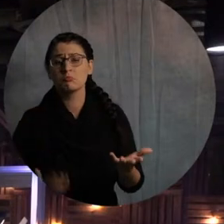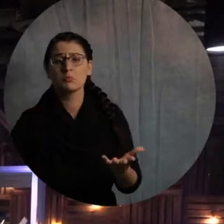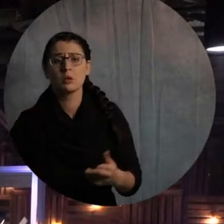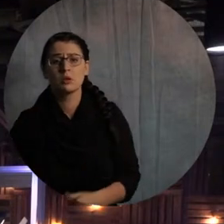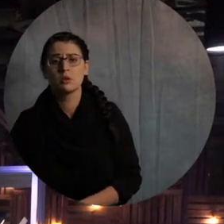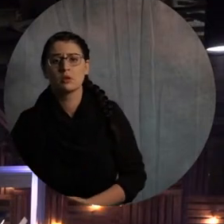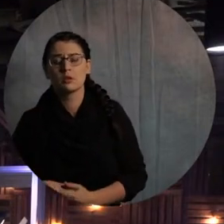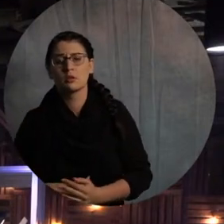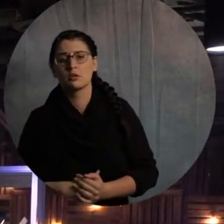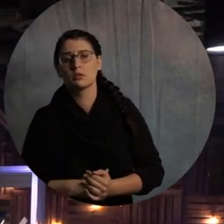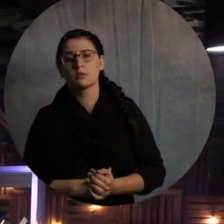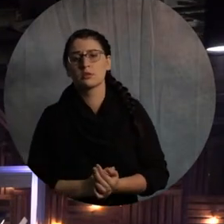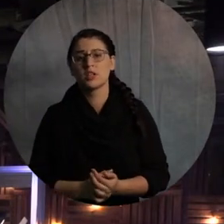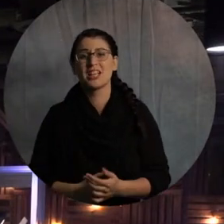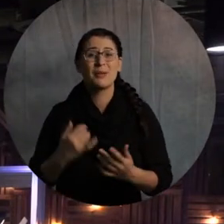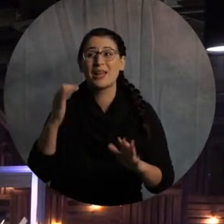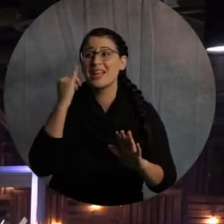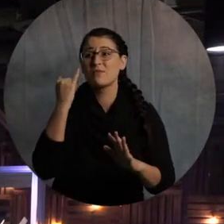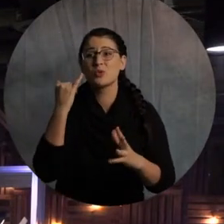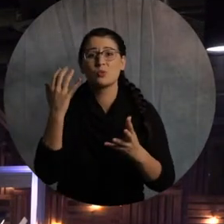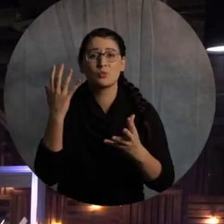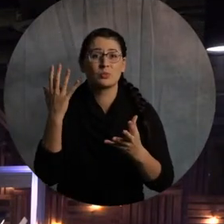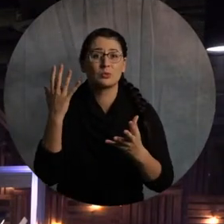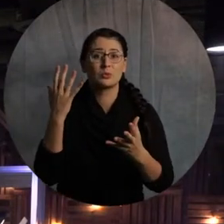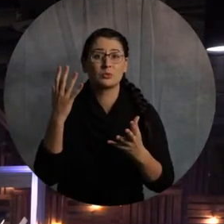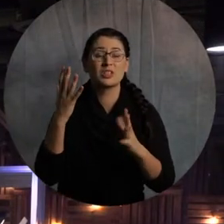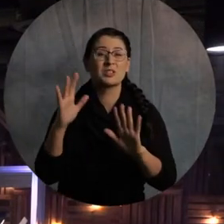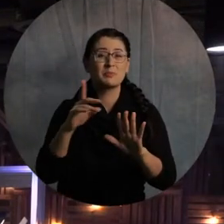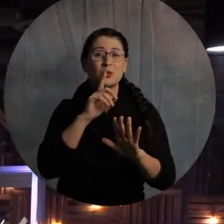say? We do have a just make sure if you ask me a question, I can answer it.